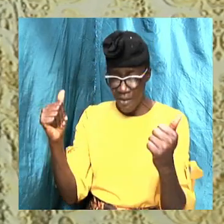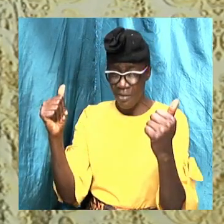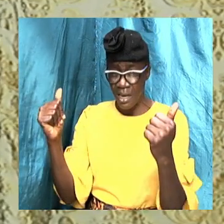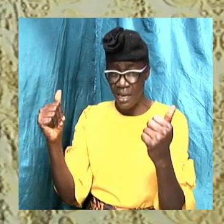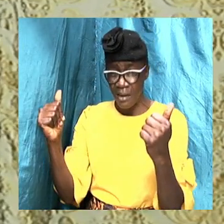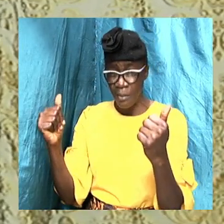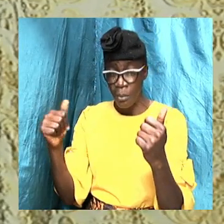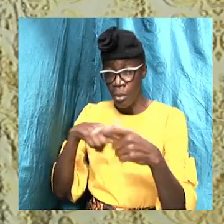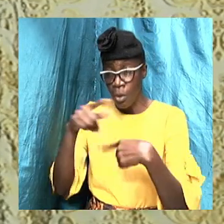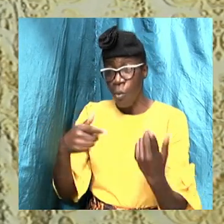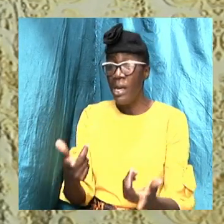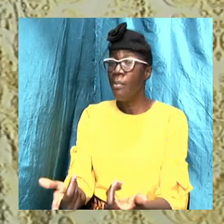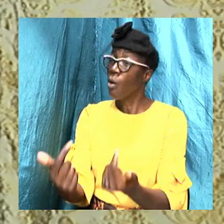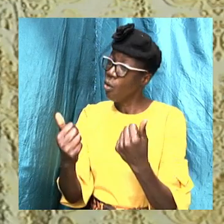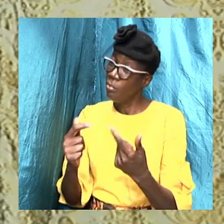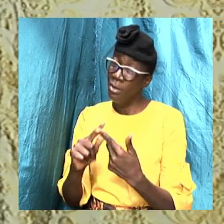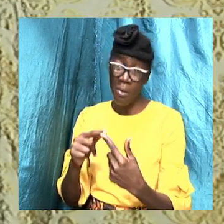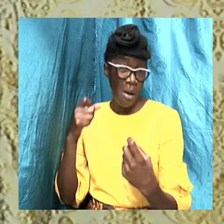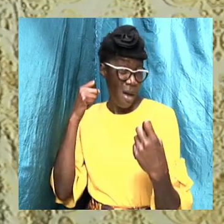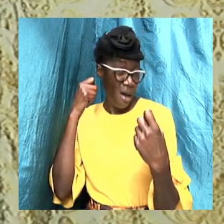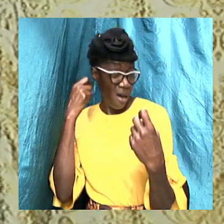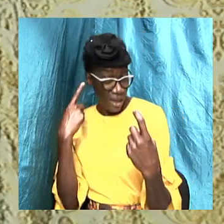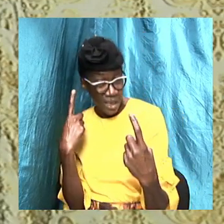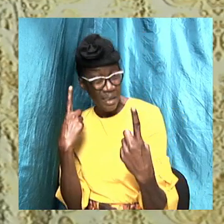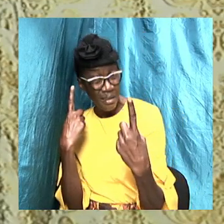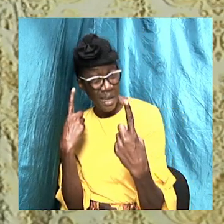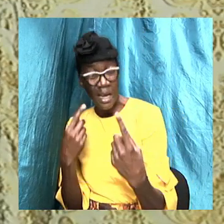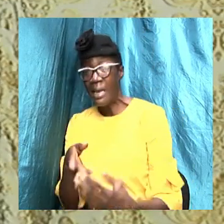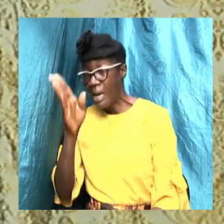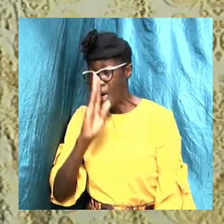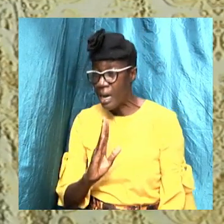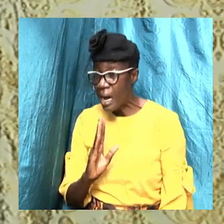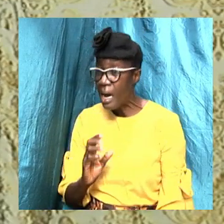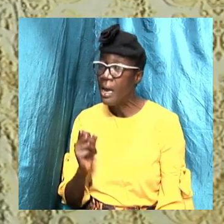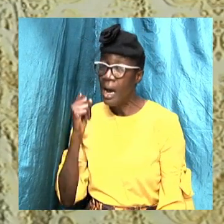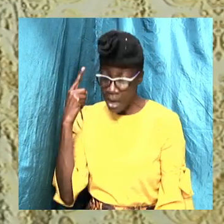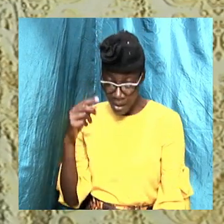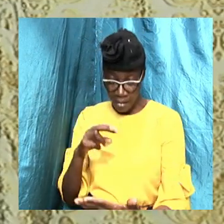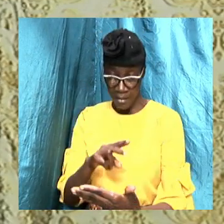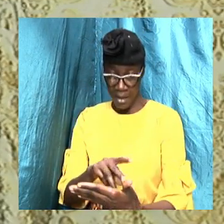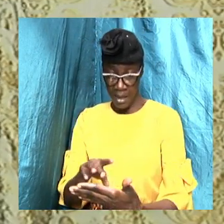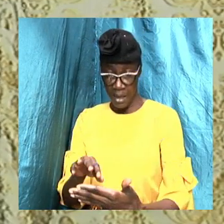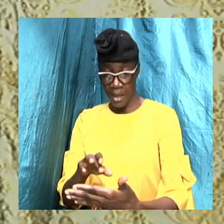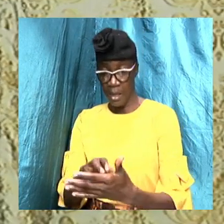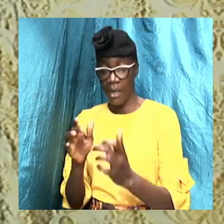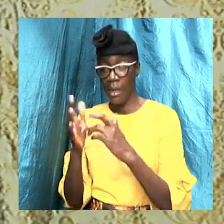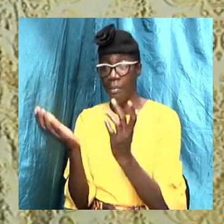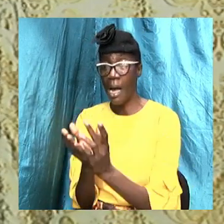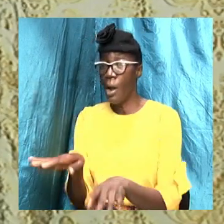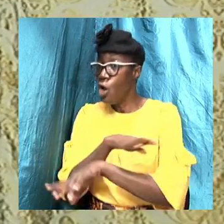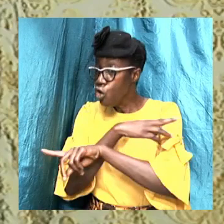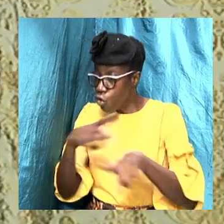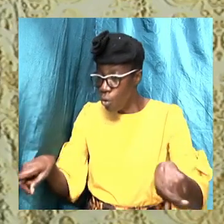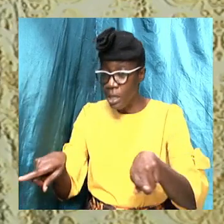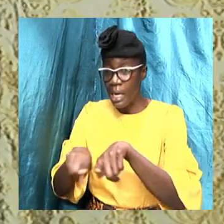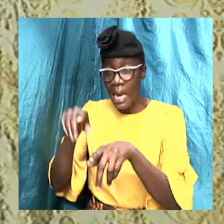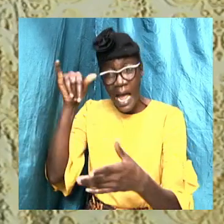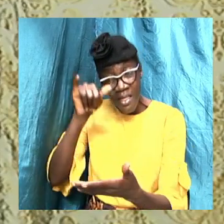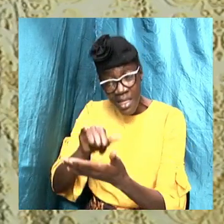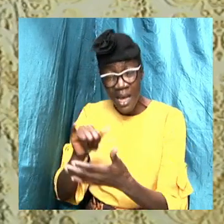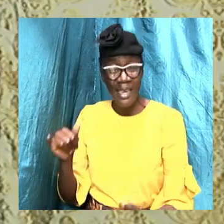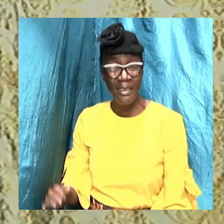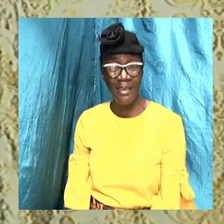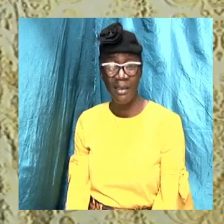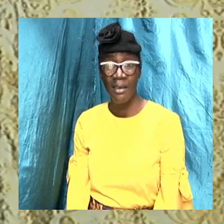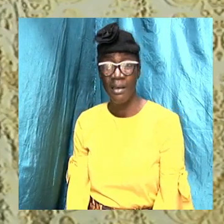It's when I come to understand God and understand the scripture, I recognize that nothing like that, so can you